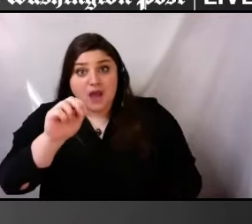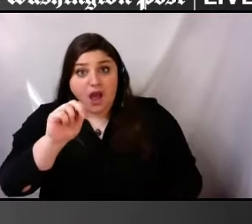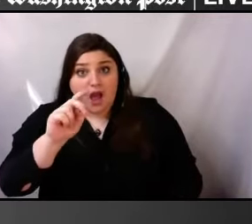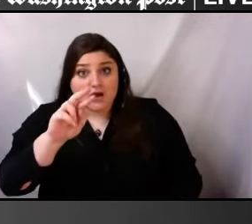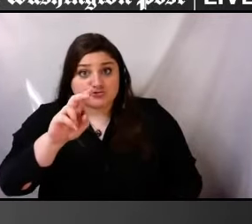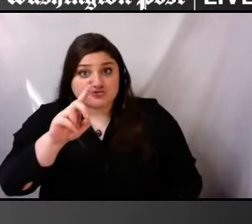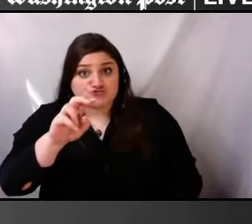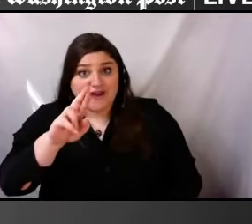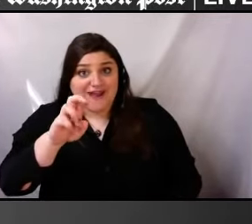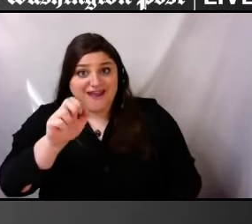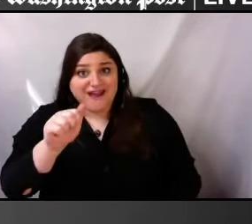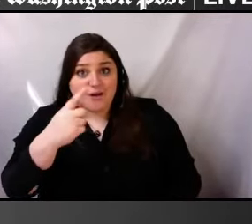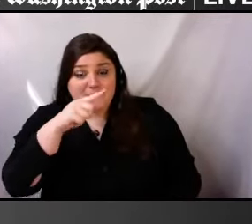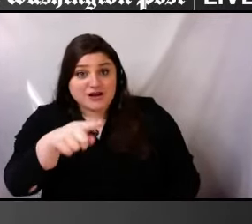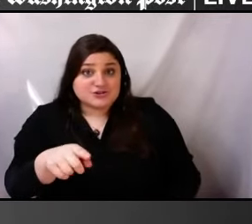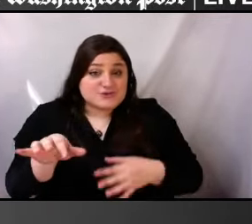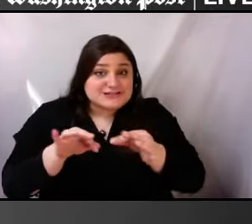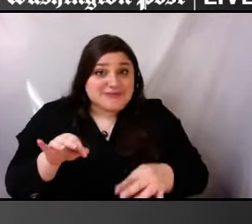Move out the way.